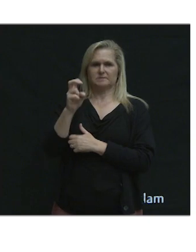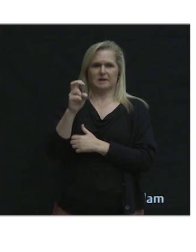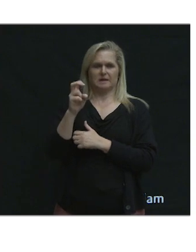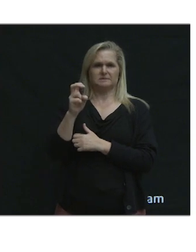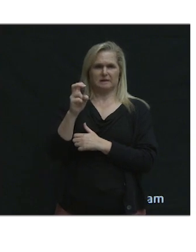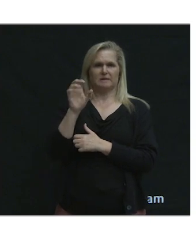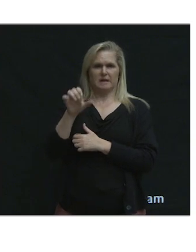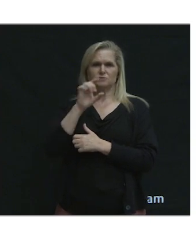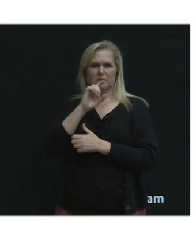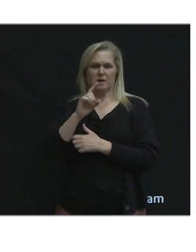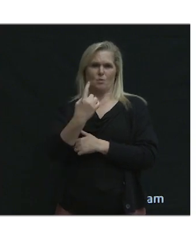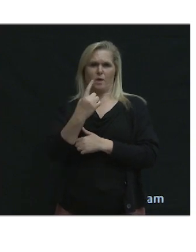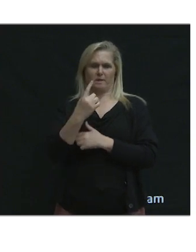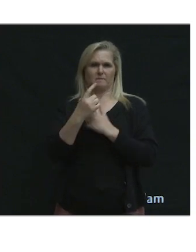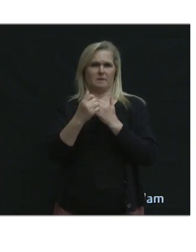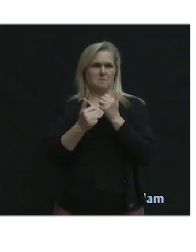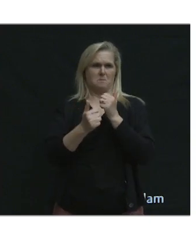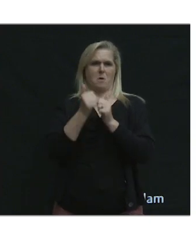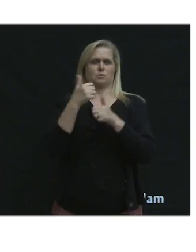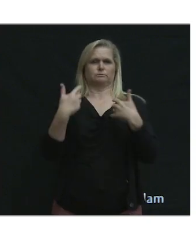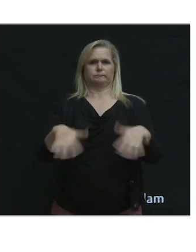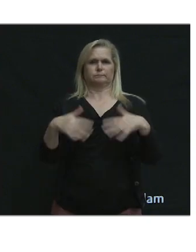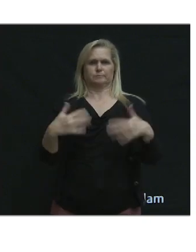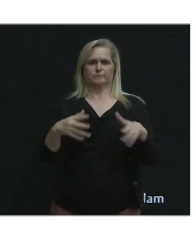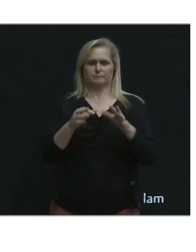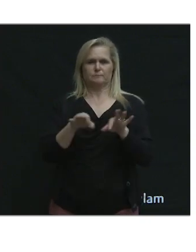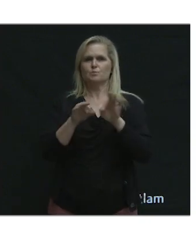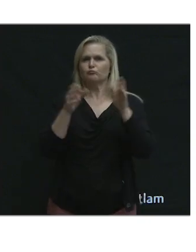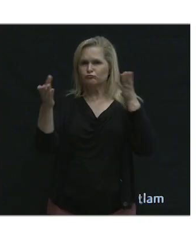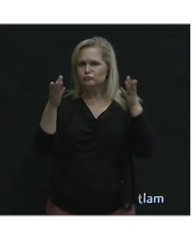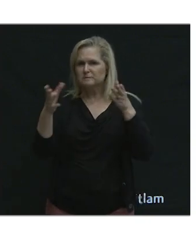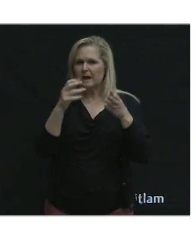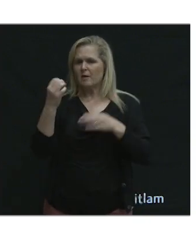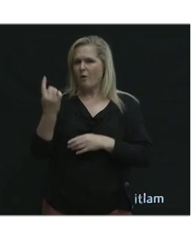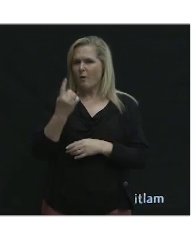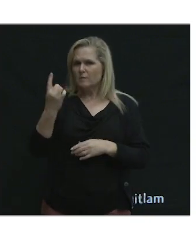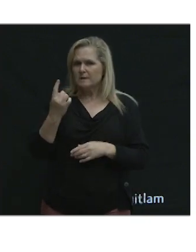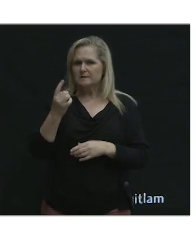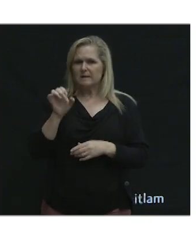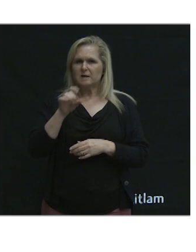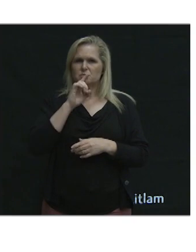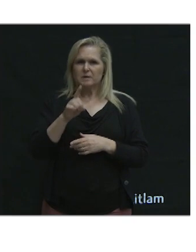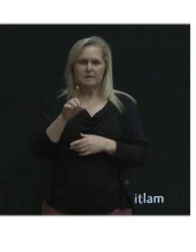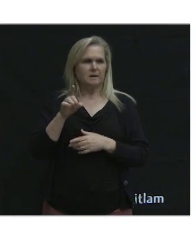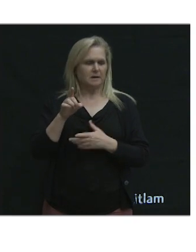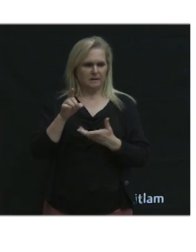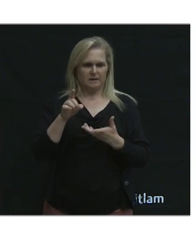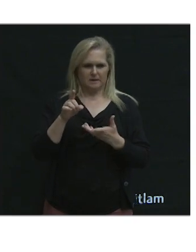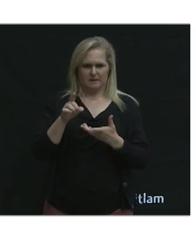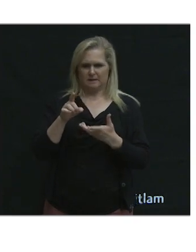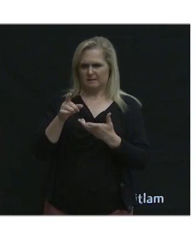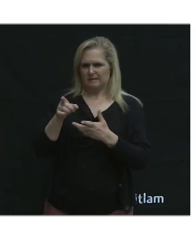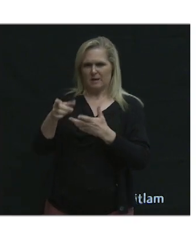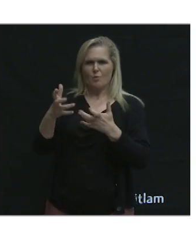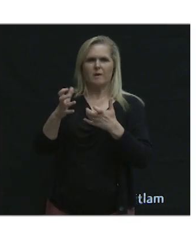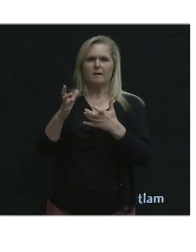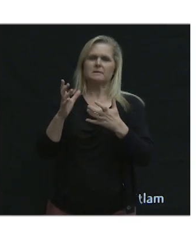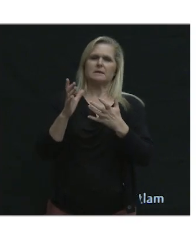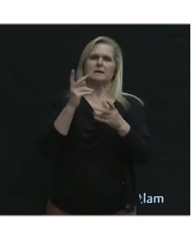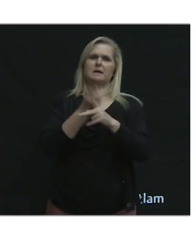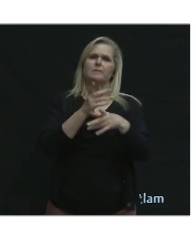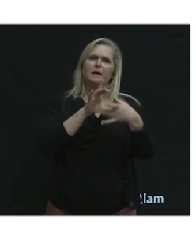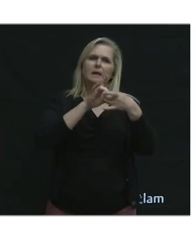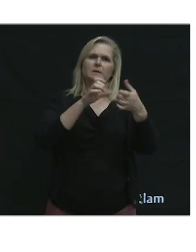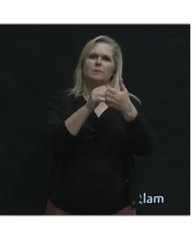comes up as one of the most needed services. And it is always equated with the need to stay connected in the community,